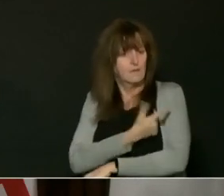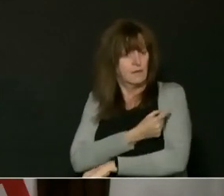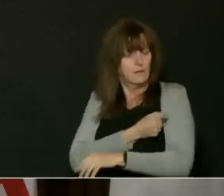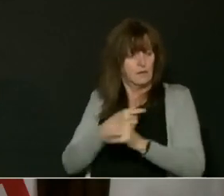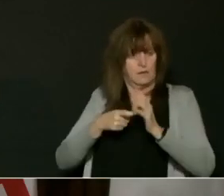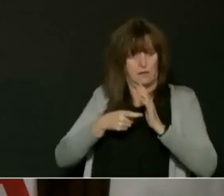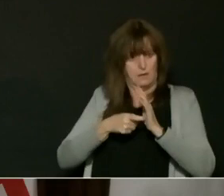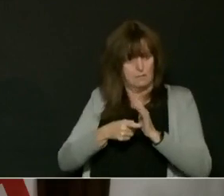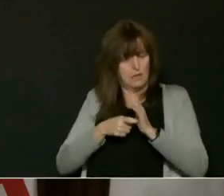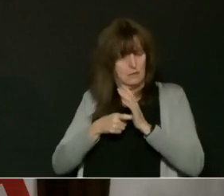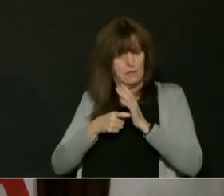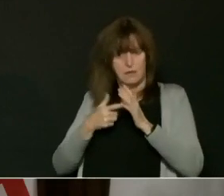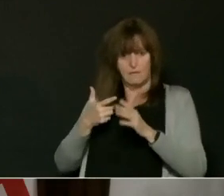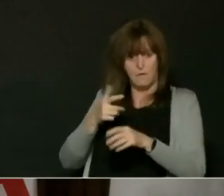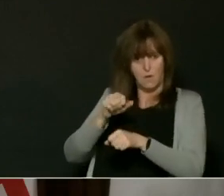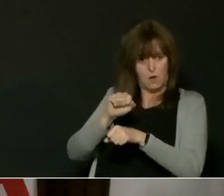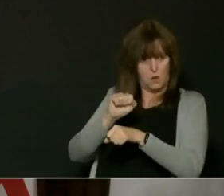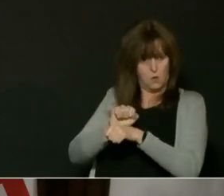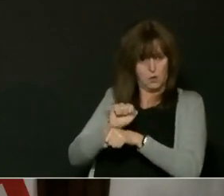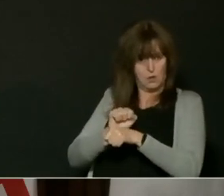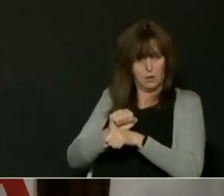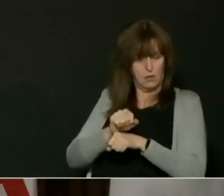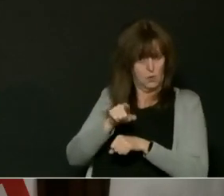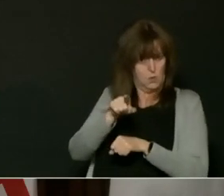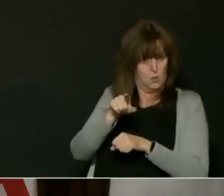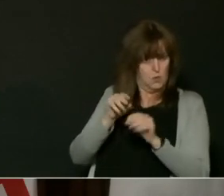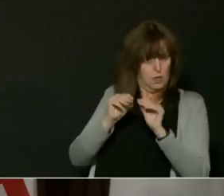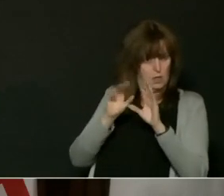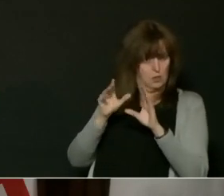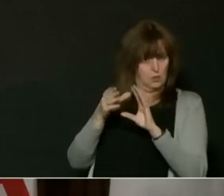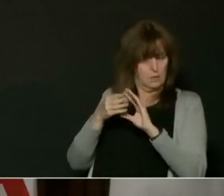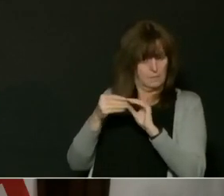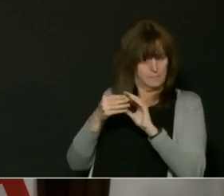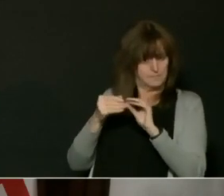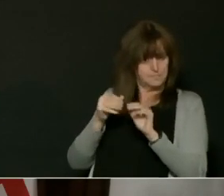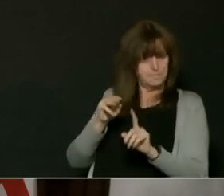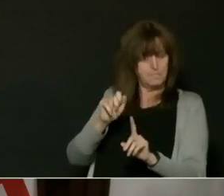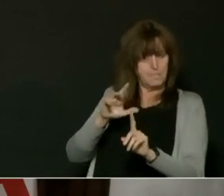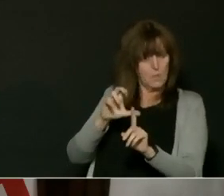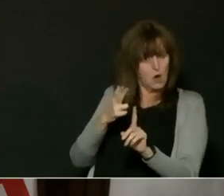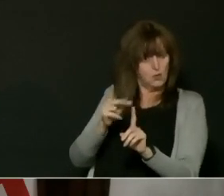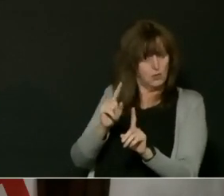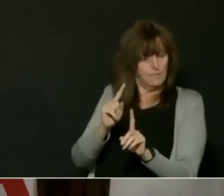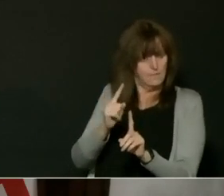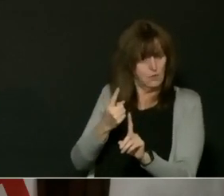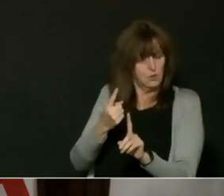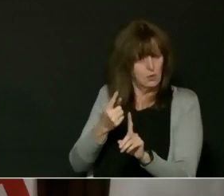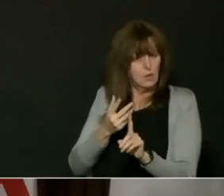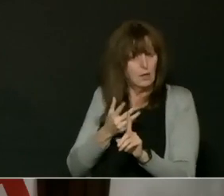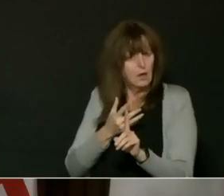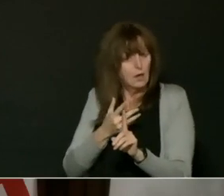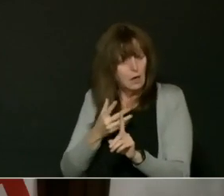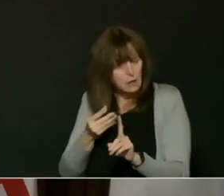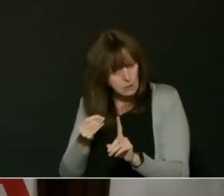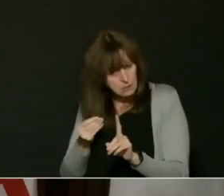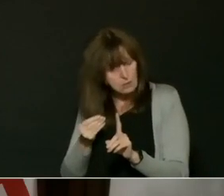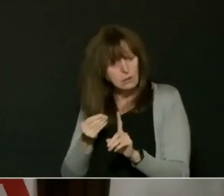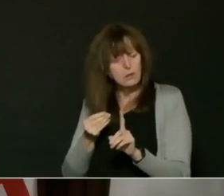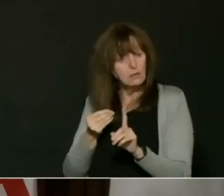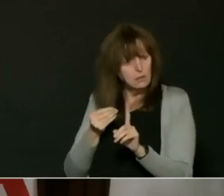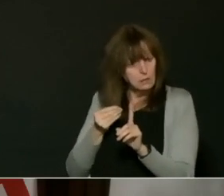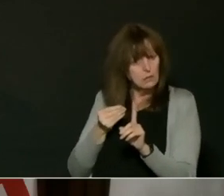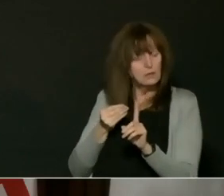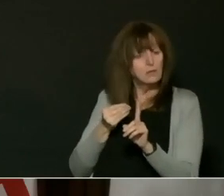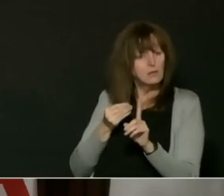as March 1st? And then just on top of that, you know, various public health measures have come and gone during the